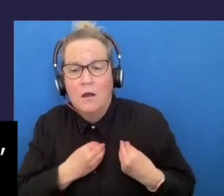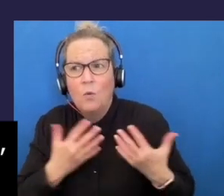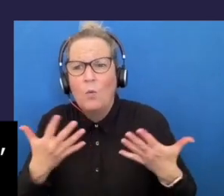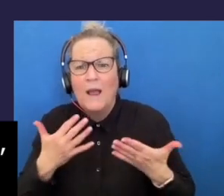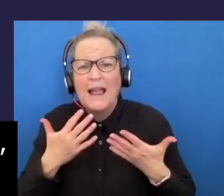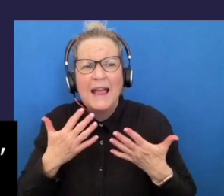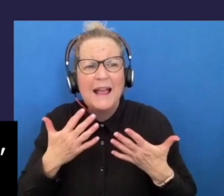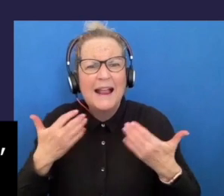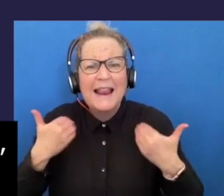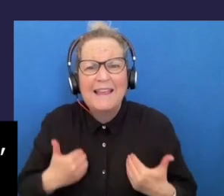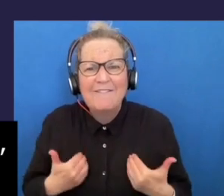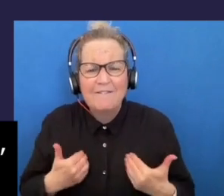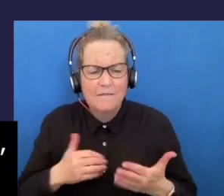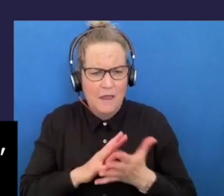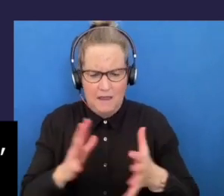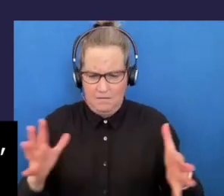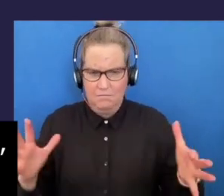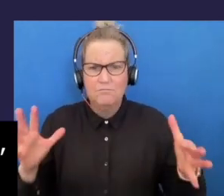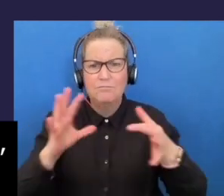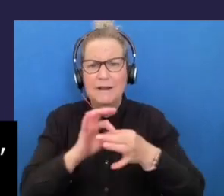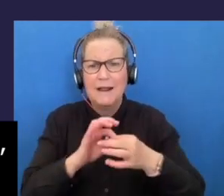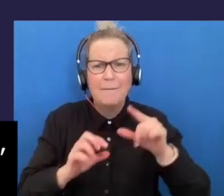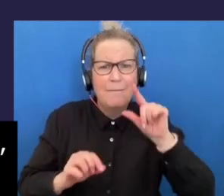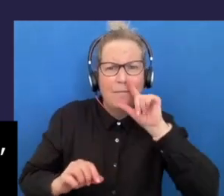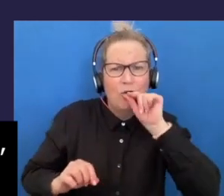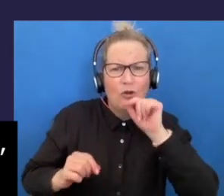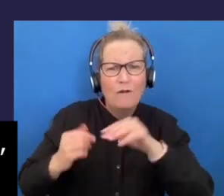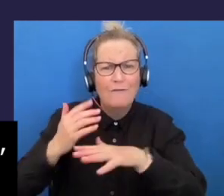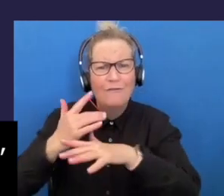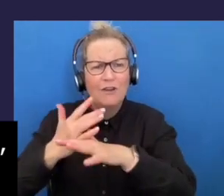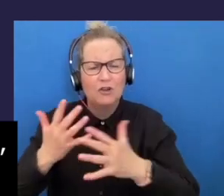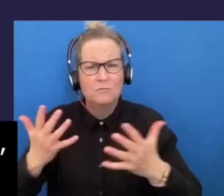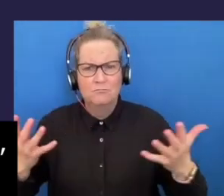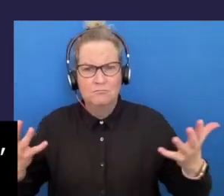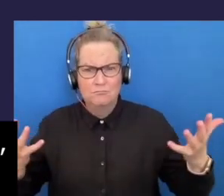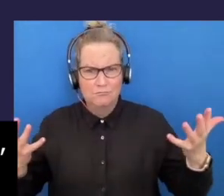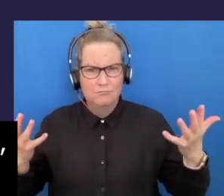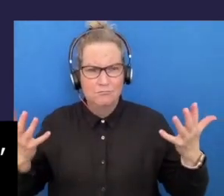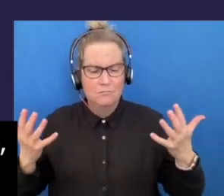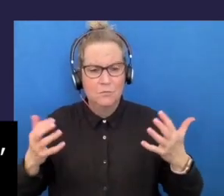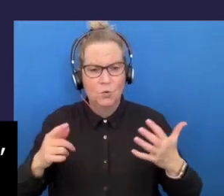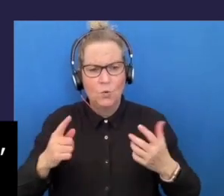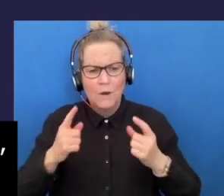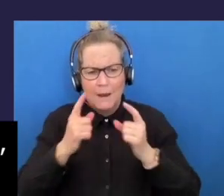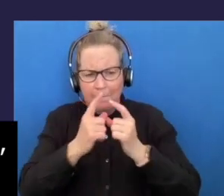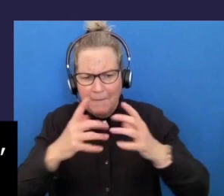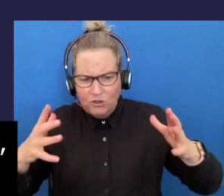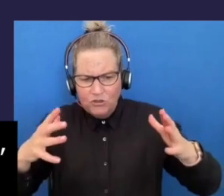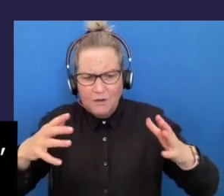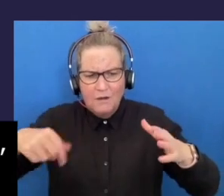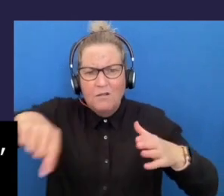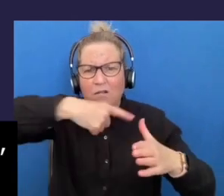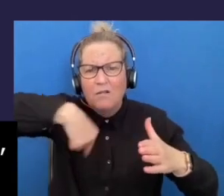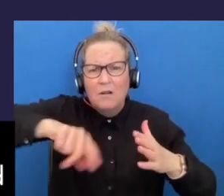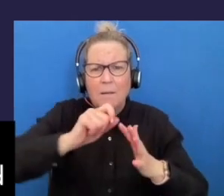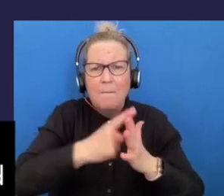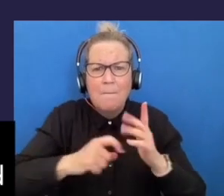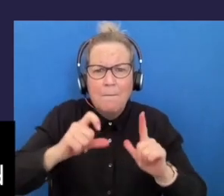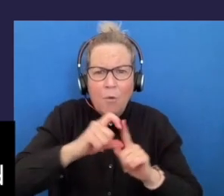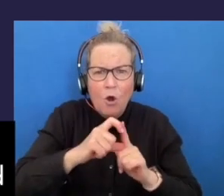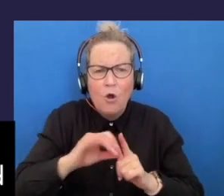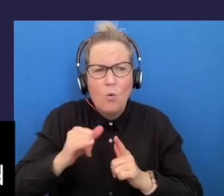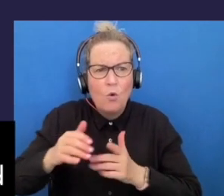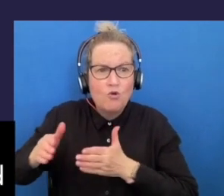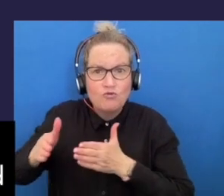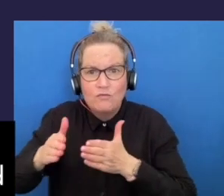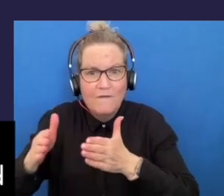how they're going to get by so you've got to imagine like a pond or a river and in the middle of the